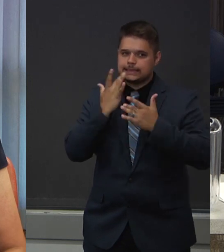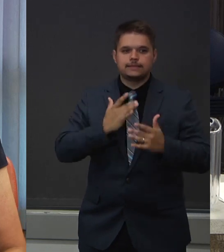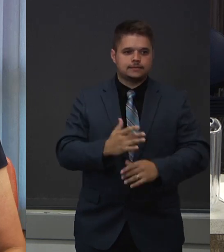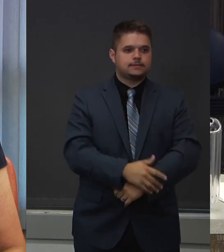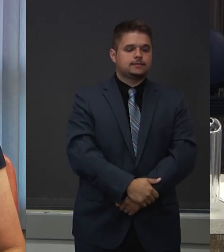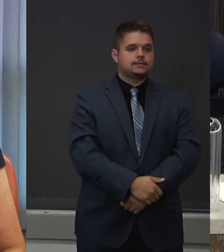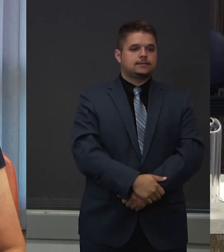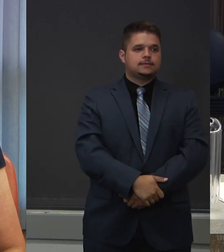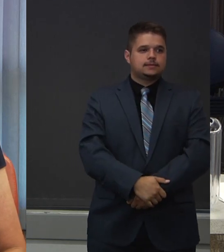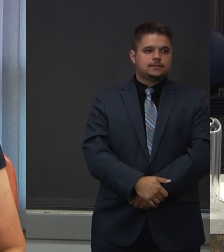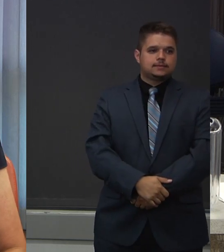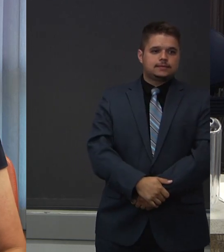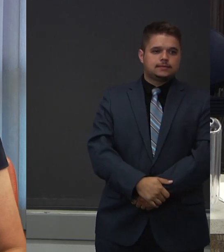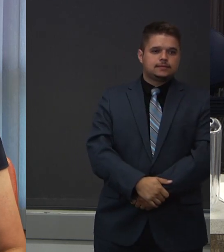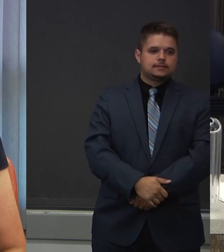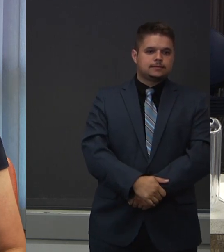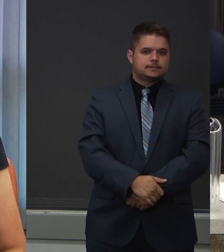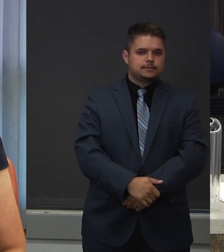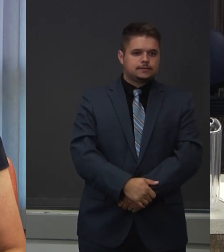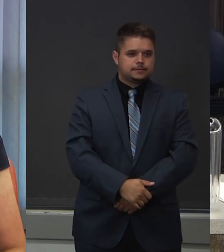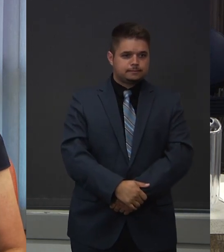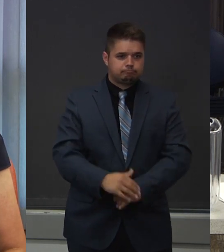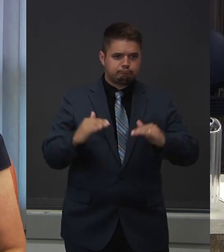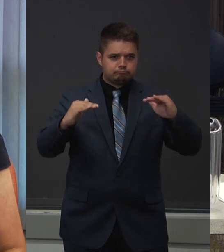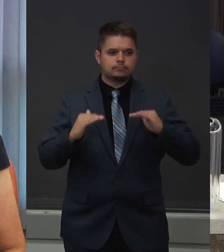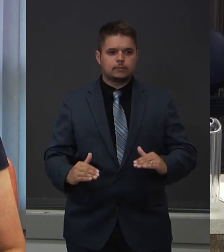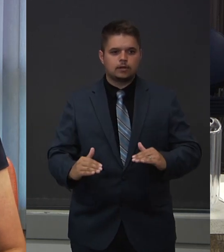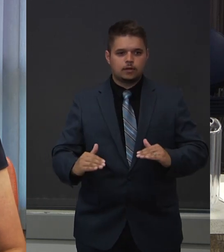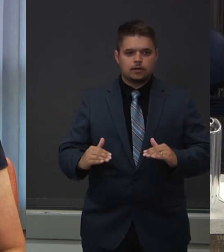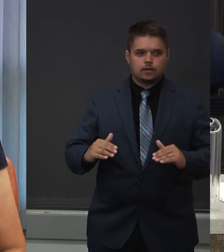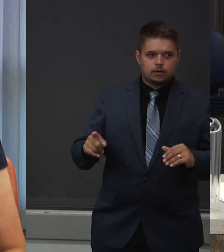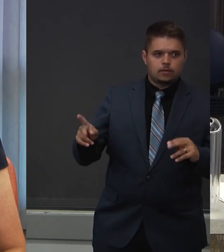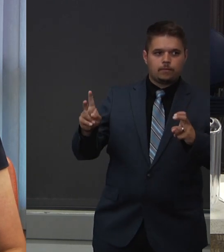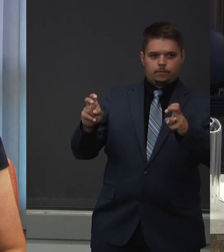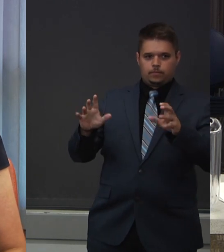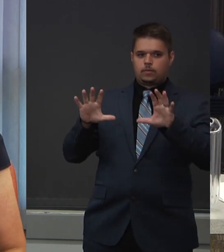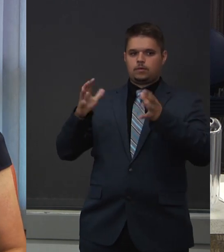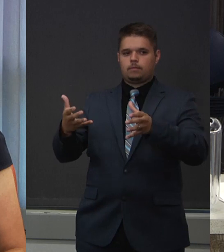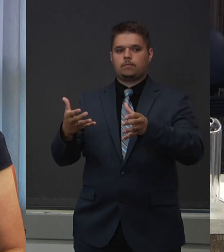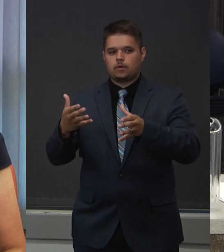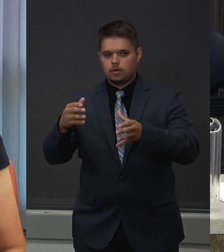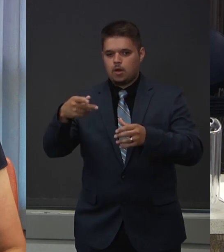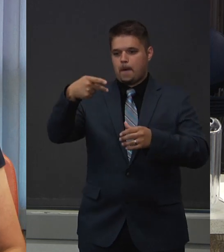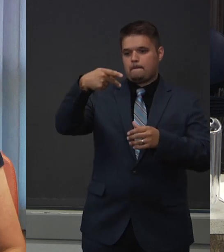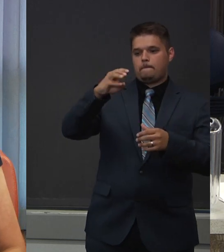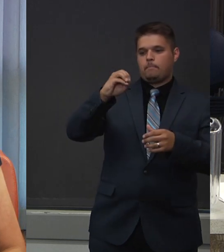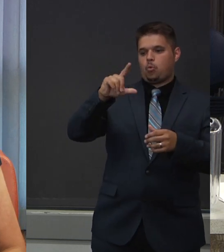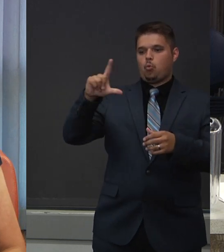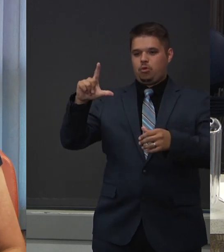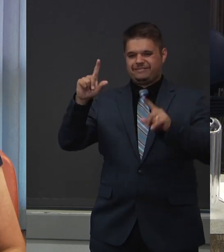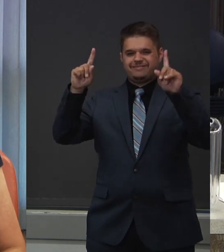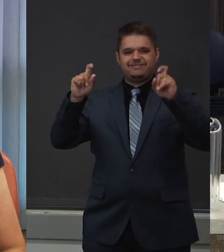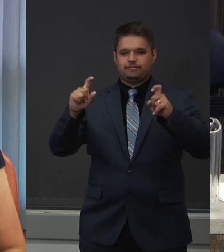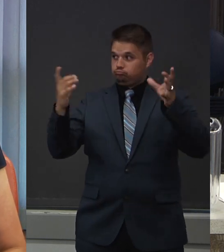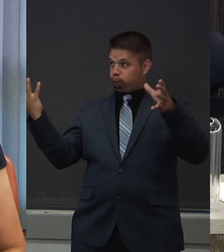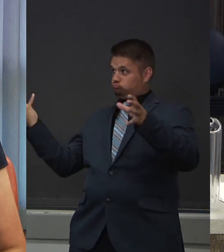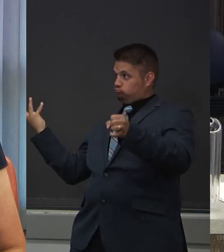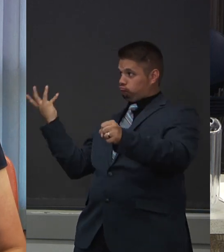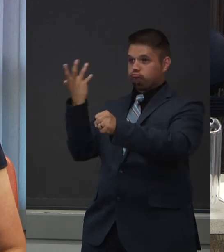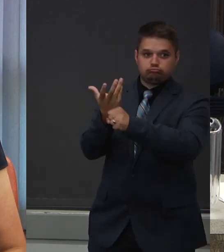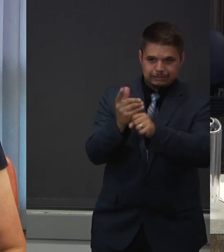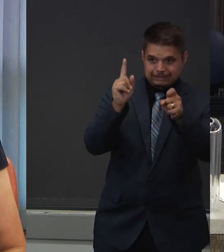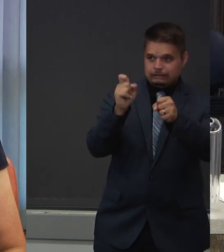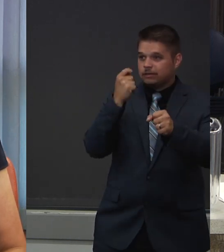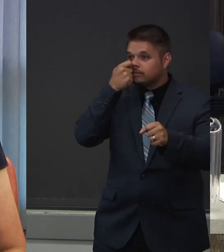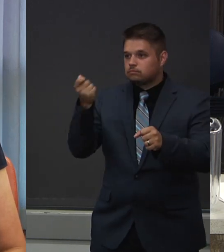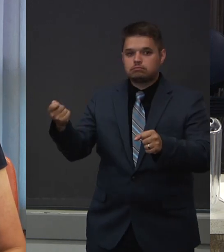This is a question about using pooled testing to improve testing capacity in Oregon. This is a really good question. There's been a lot